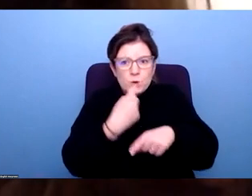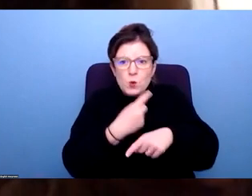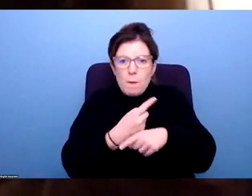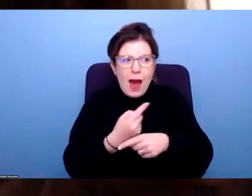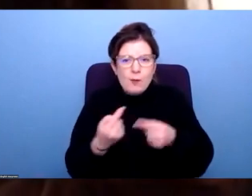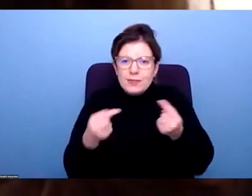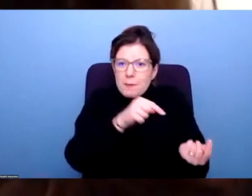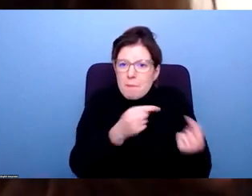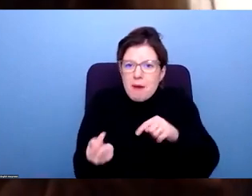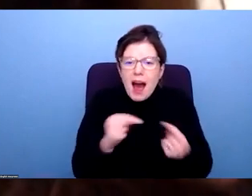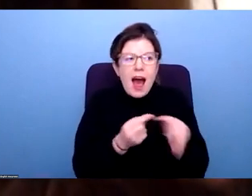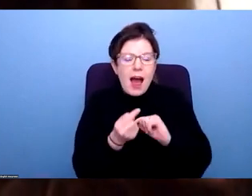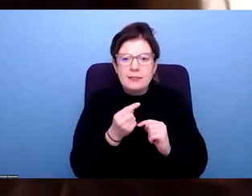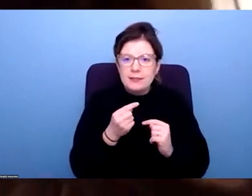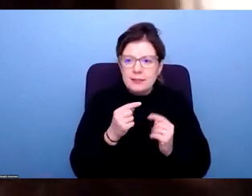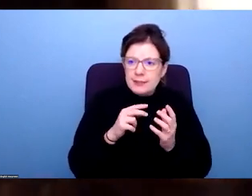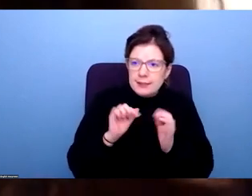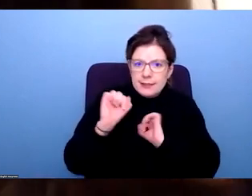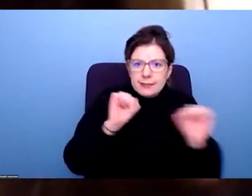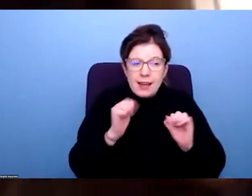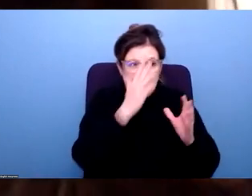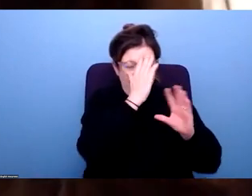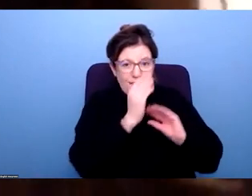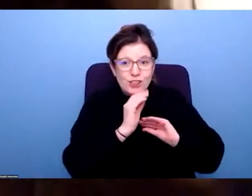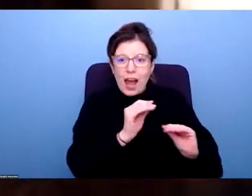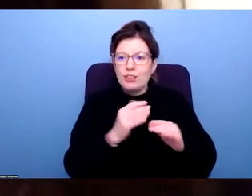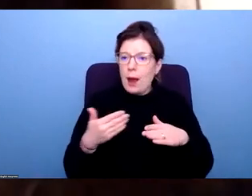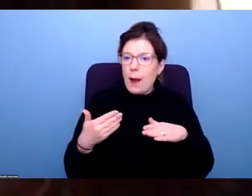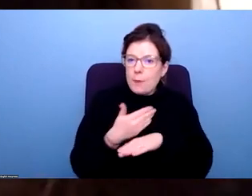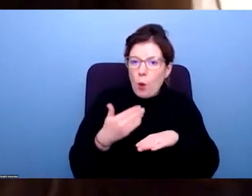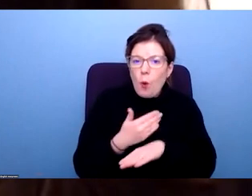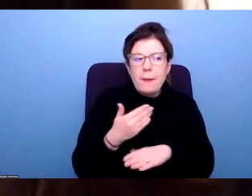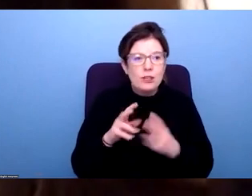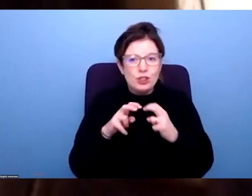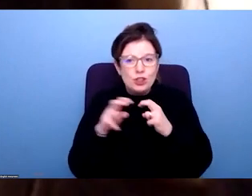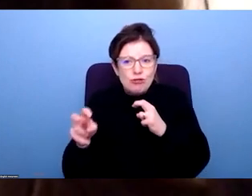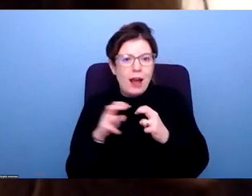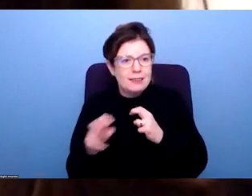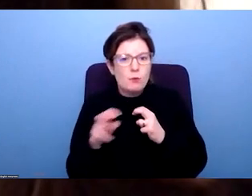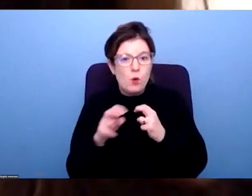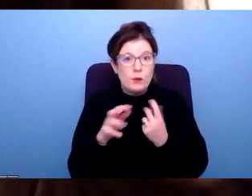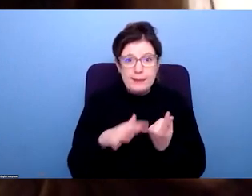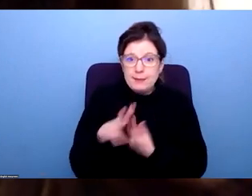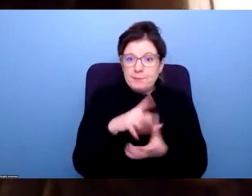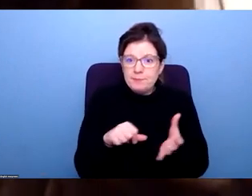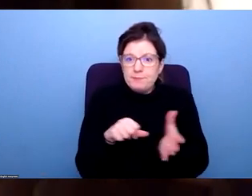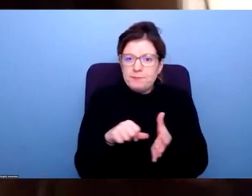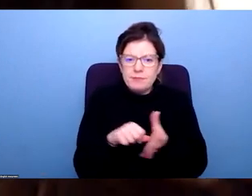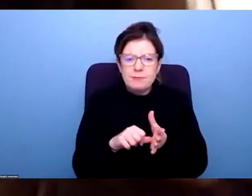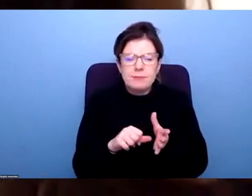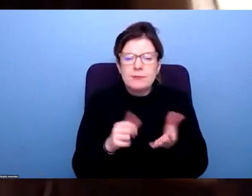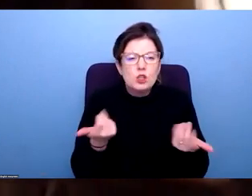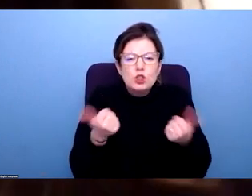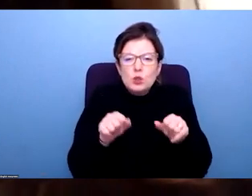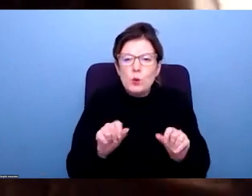move forward now, you know, in areas from education, employment, transport, whatever it may be in society. What are the